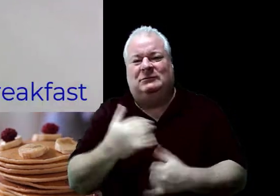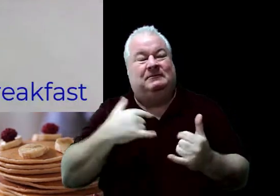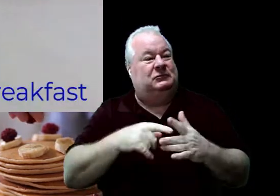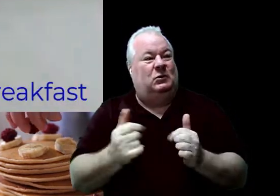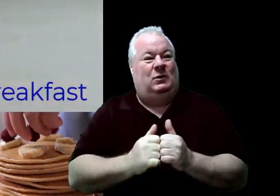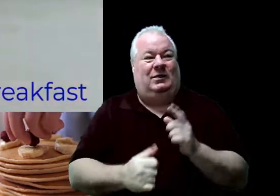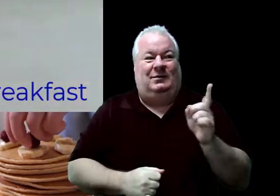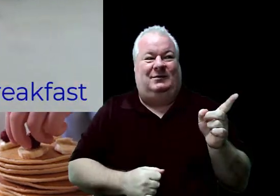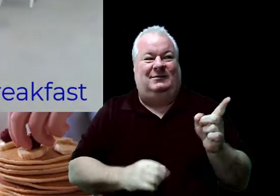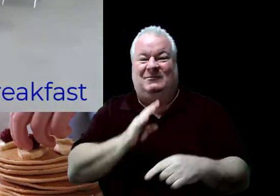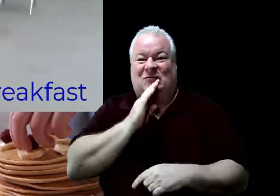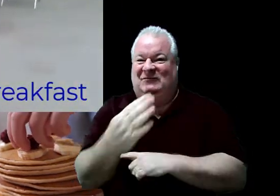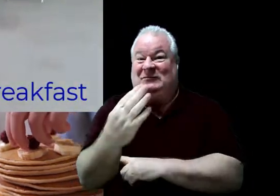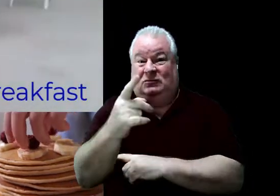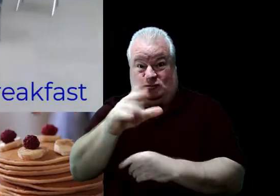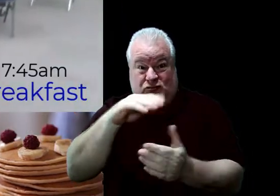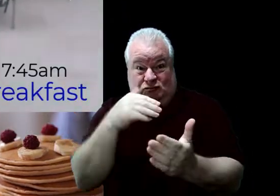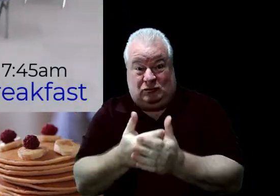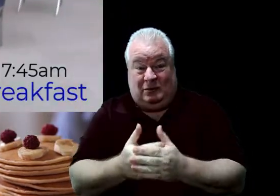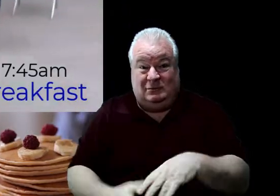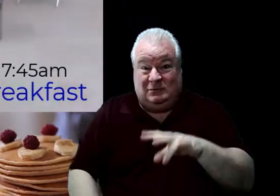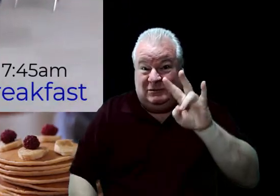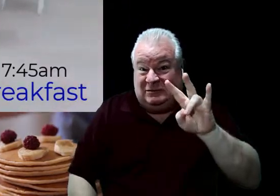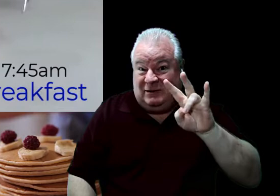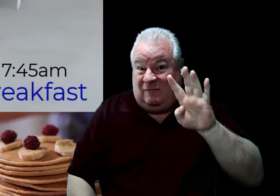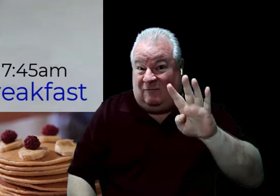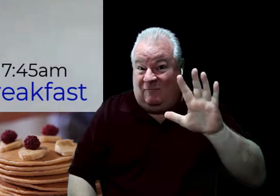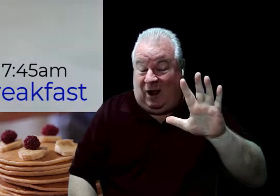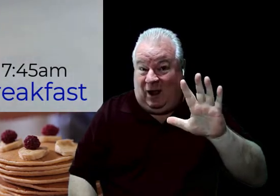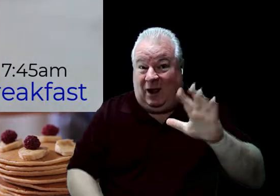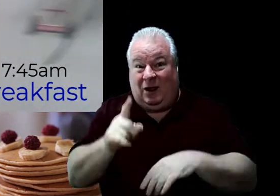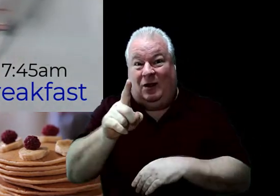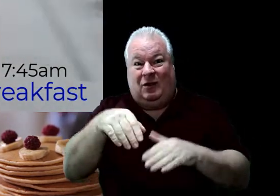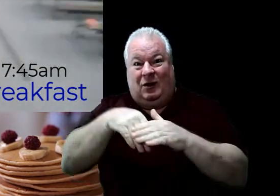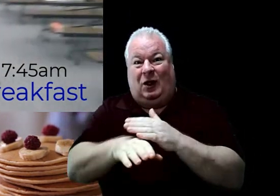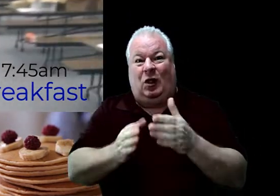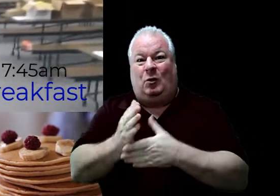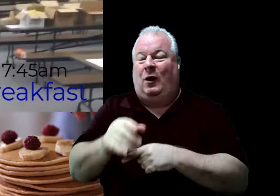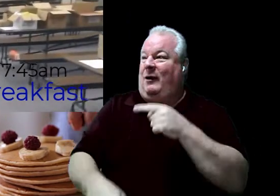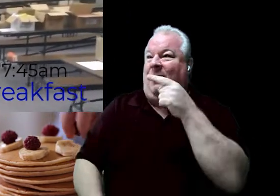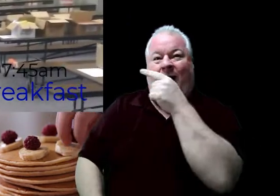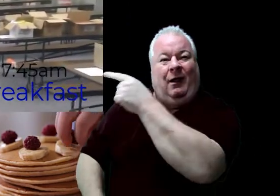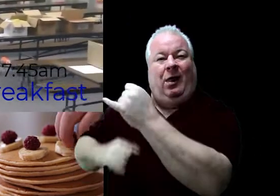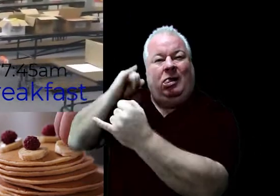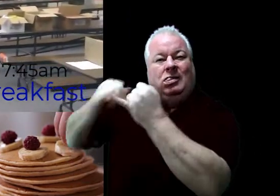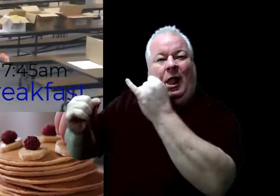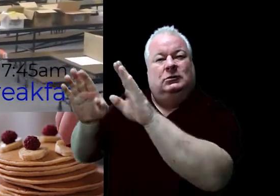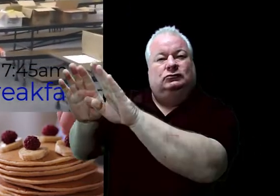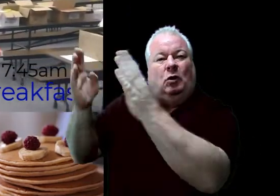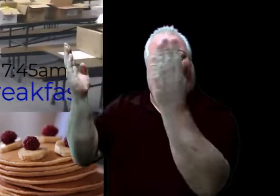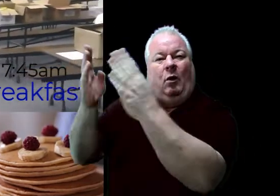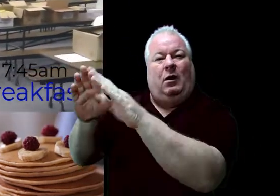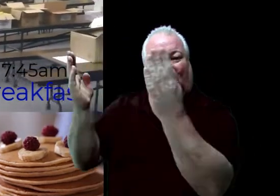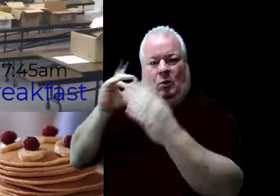breakfast. If you get here at 745, you will be coming in through the NPR doors.